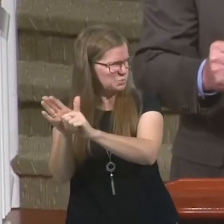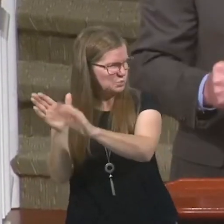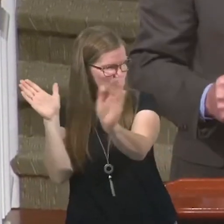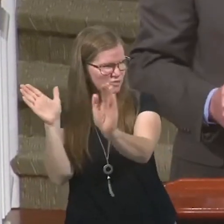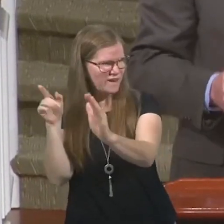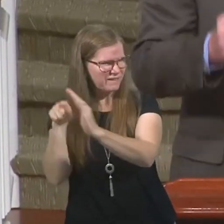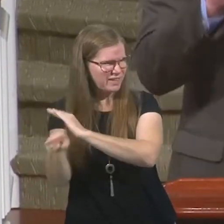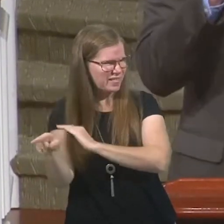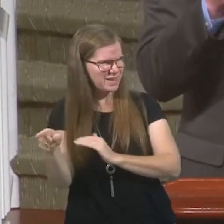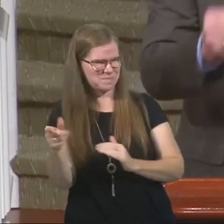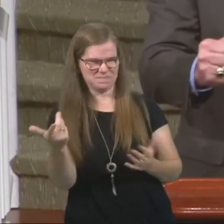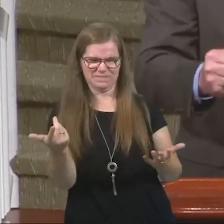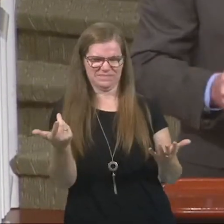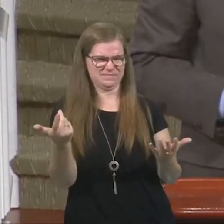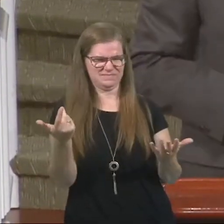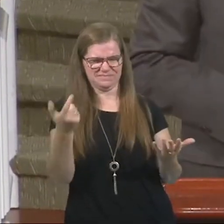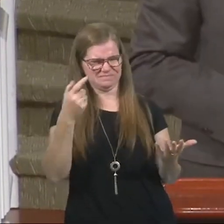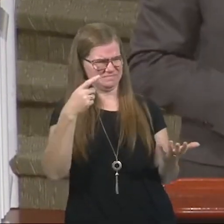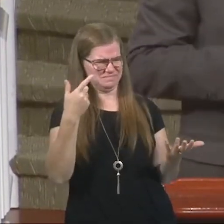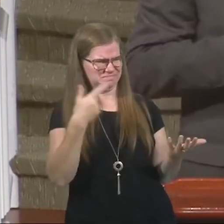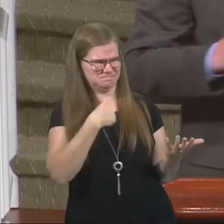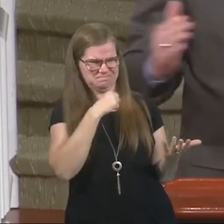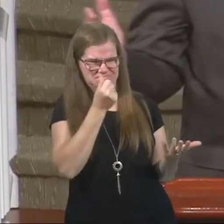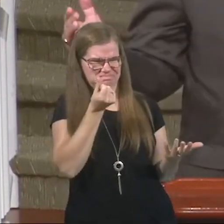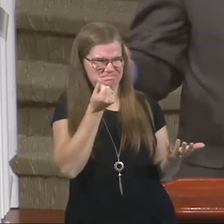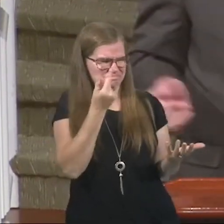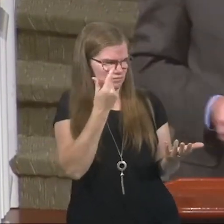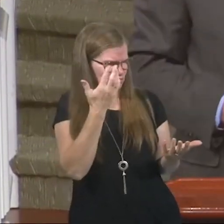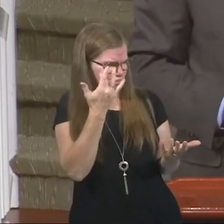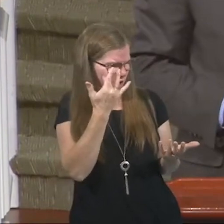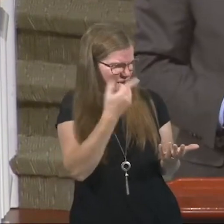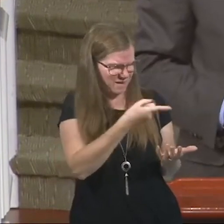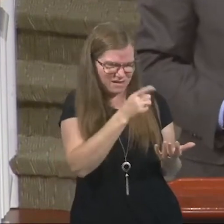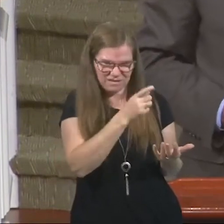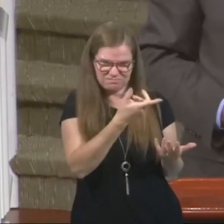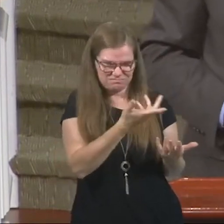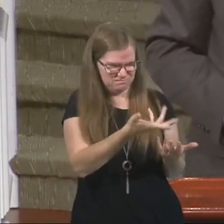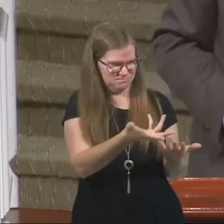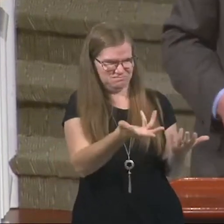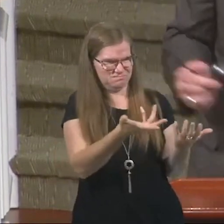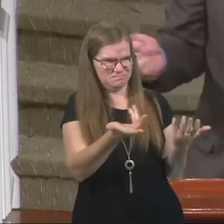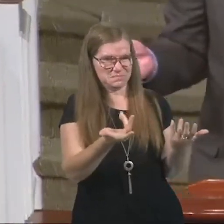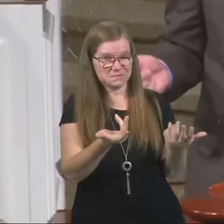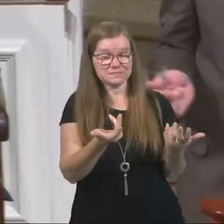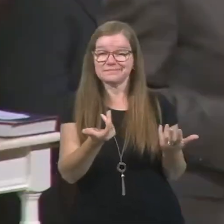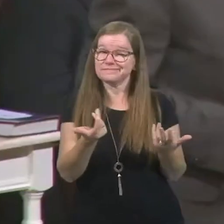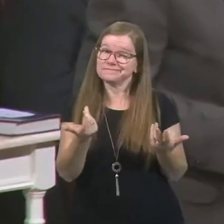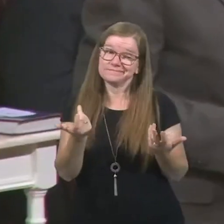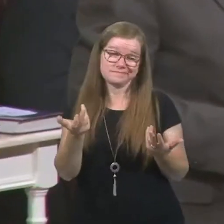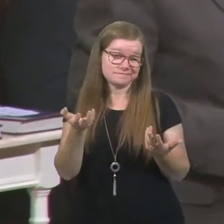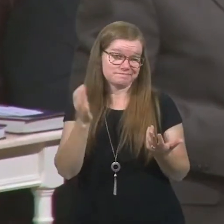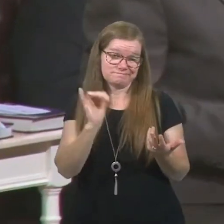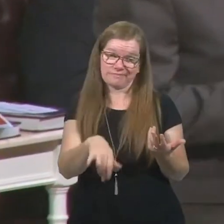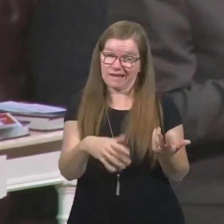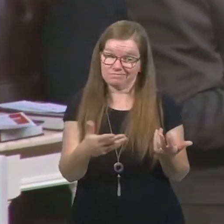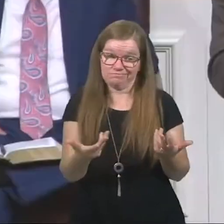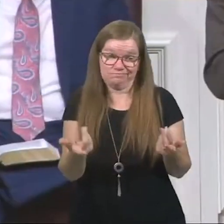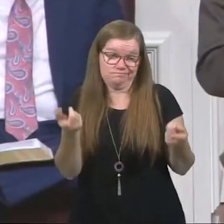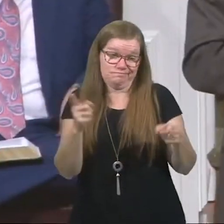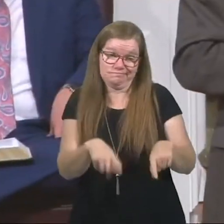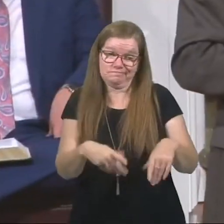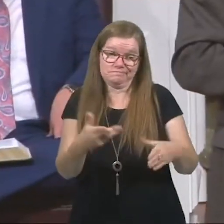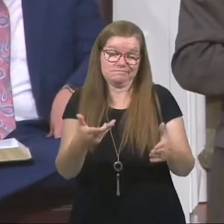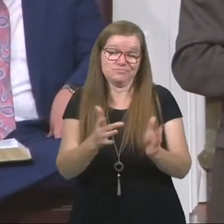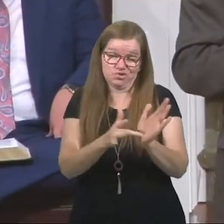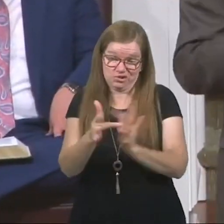to kill him, to be so emphatic that he has to be done away with? Well, it's just the way it is that he says, now Jesus